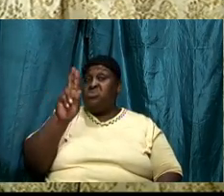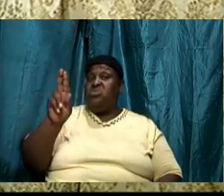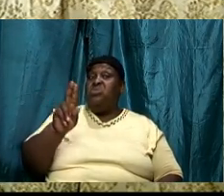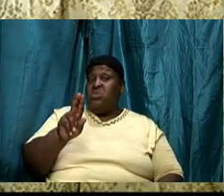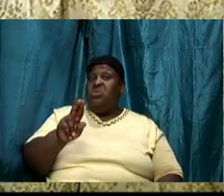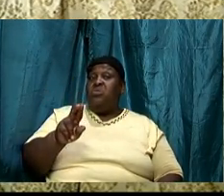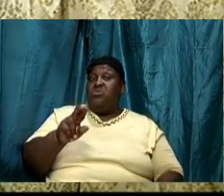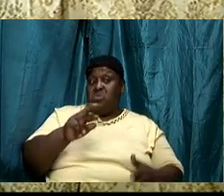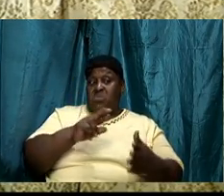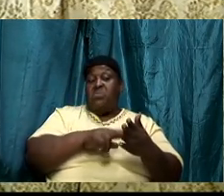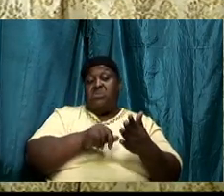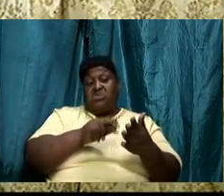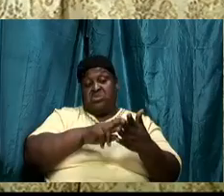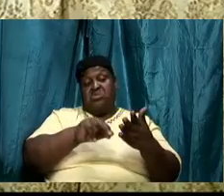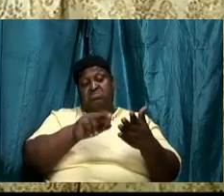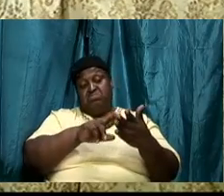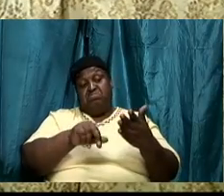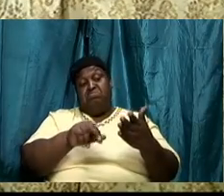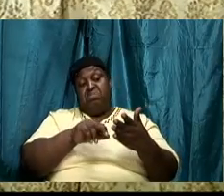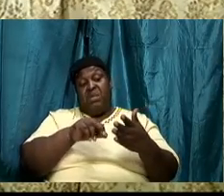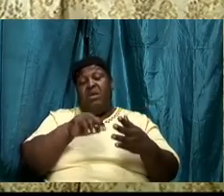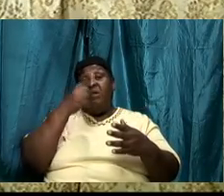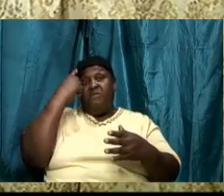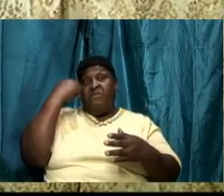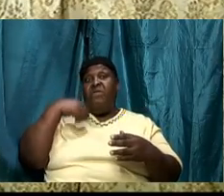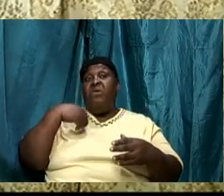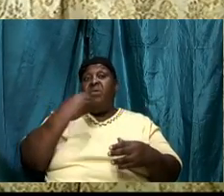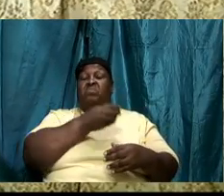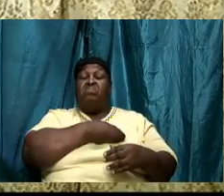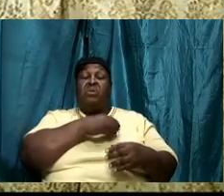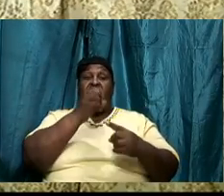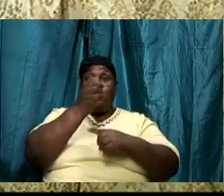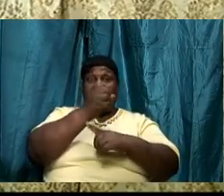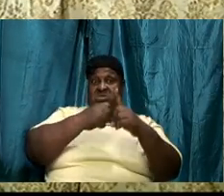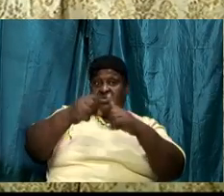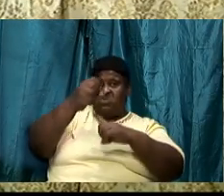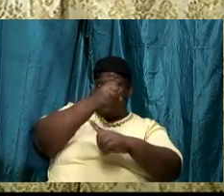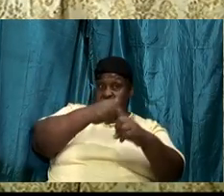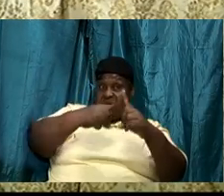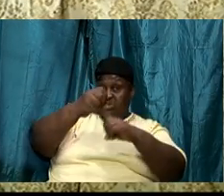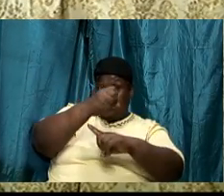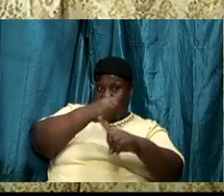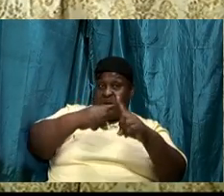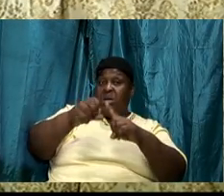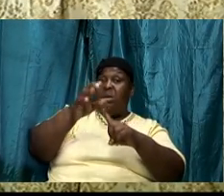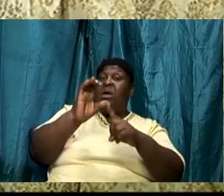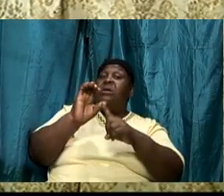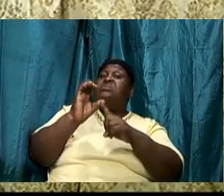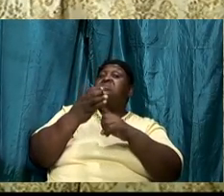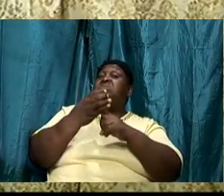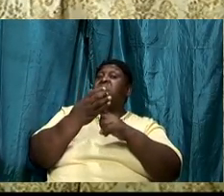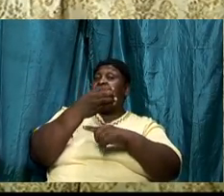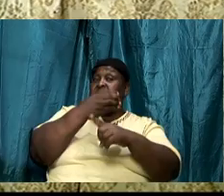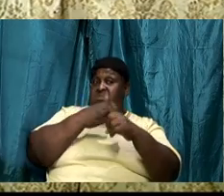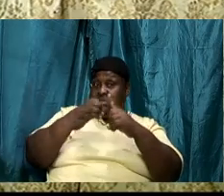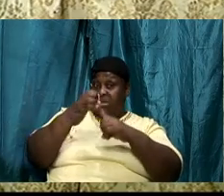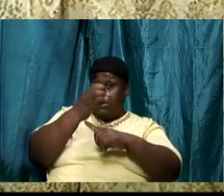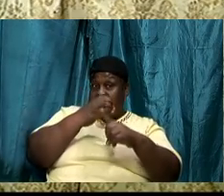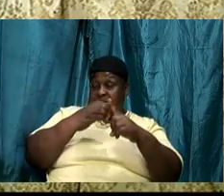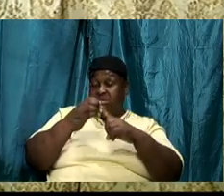will find ourselves. God has given us this book which represents His Word